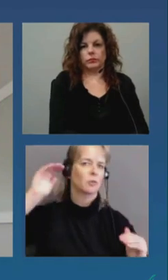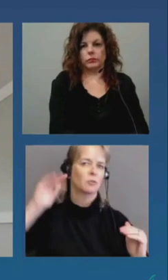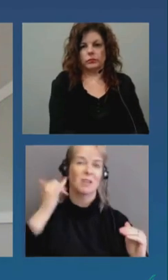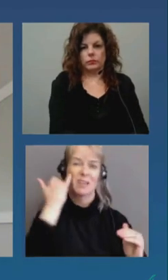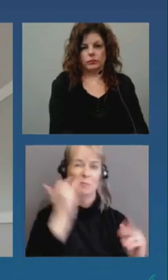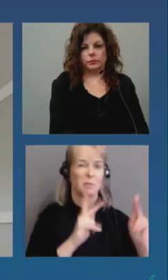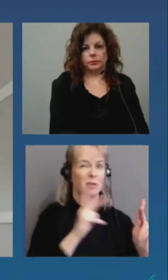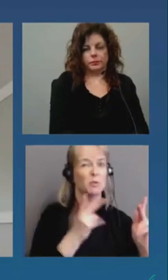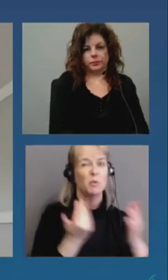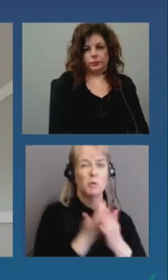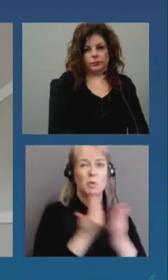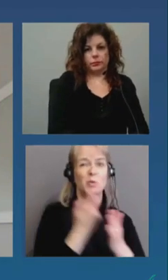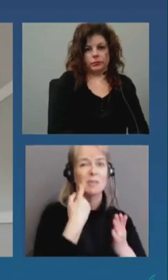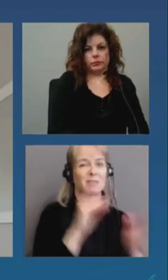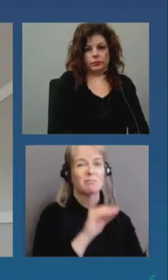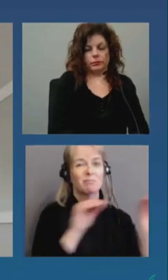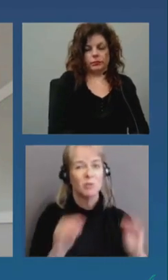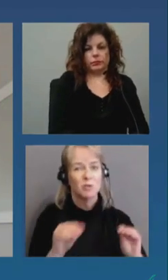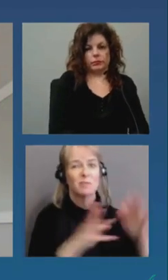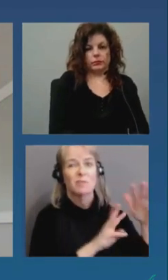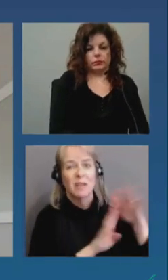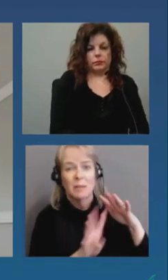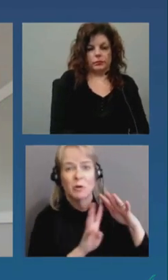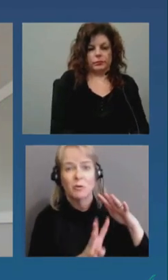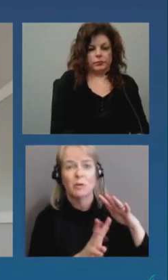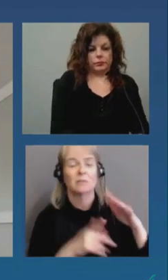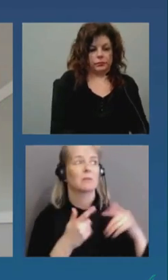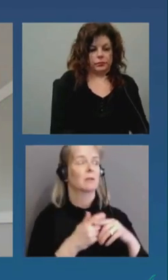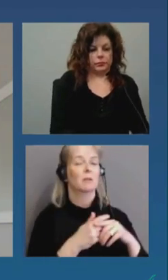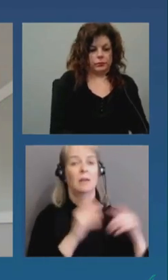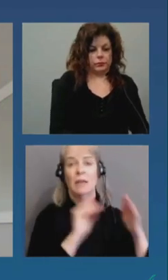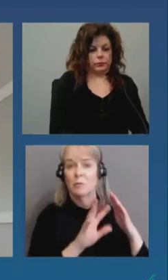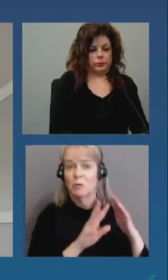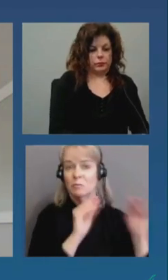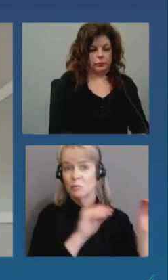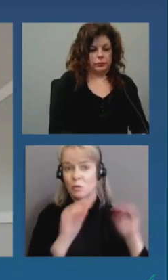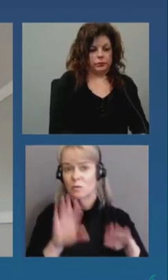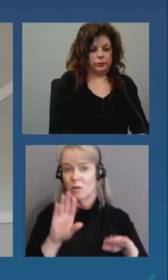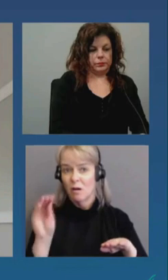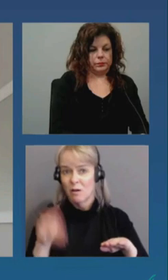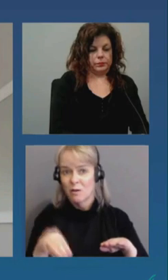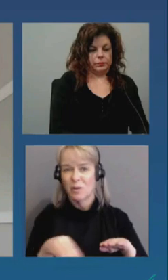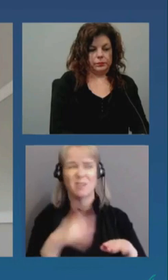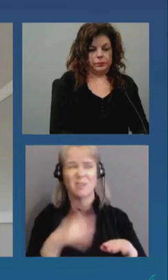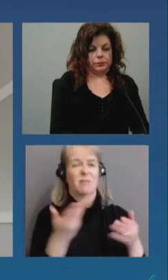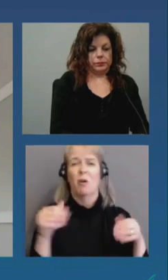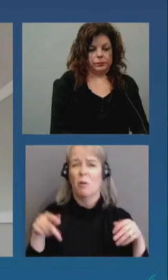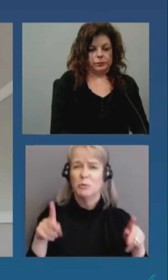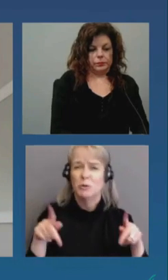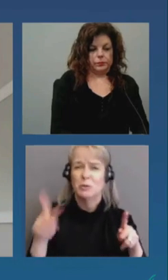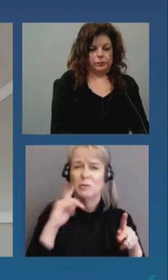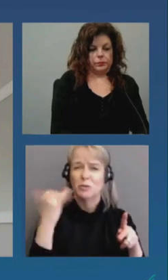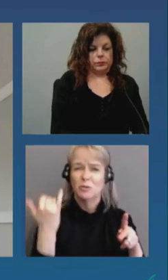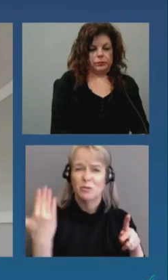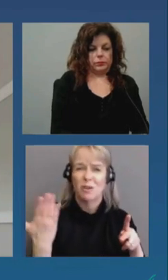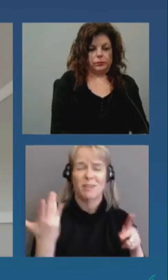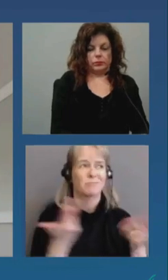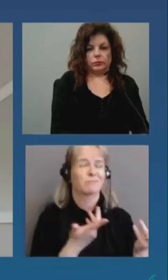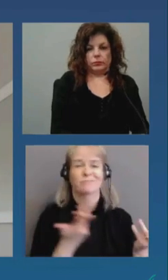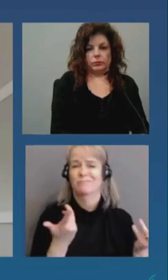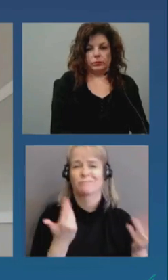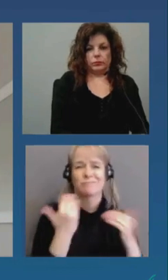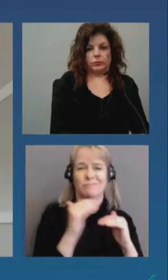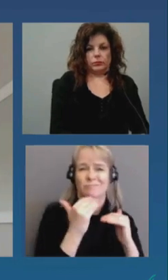to canada to ottawa uh newcomers uh who have less uh employment options who are living with lower incomes